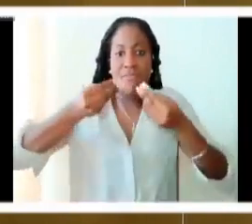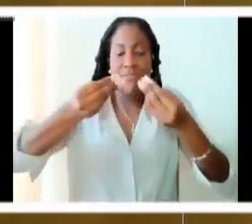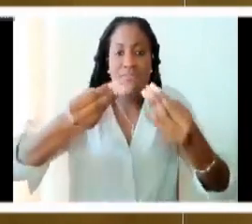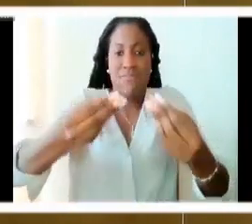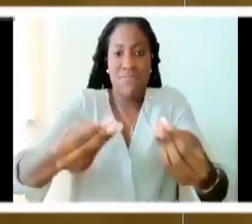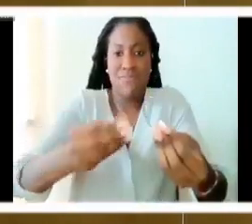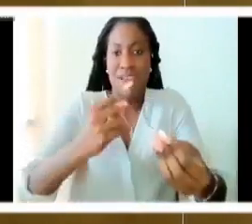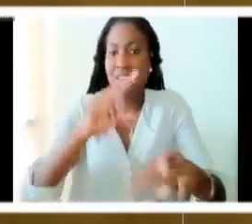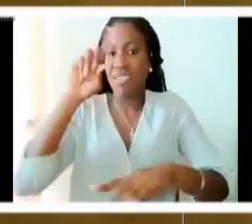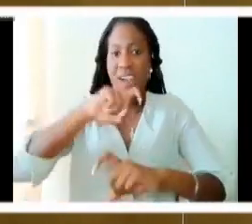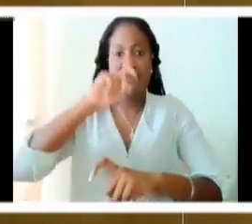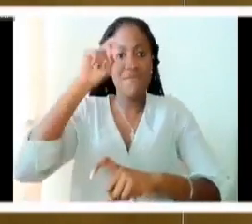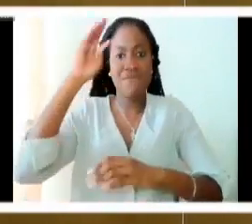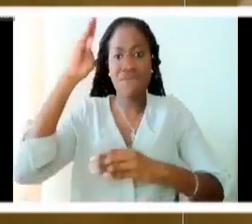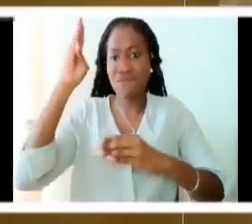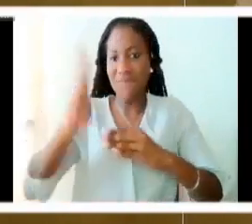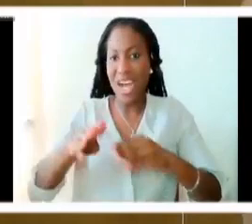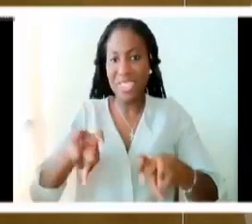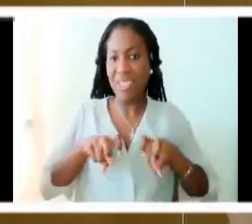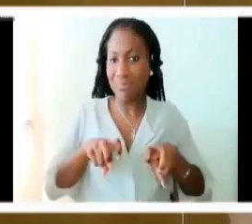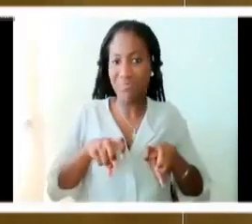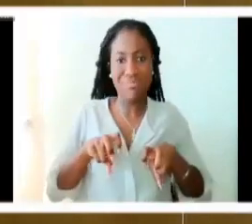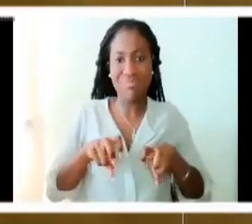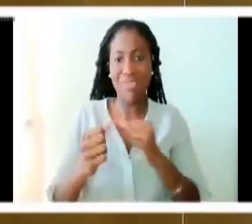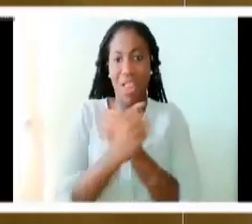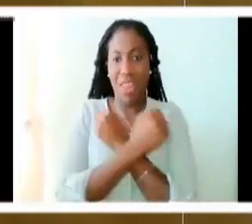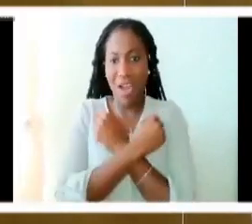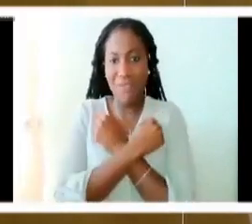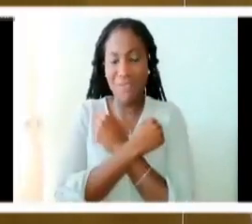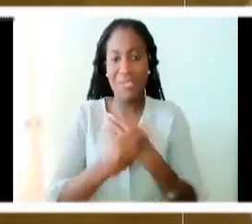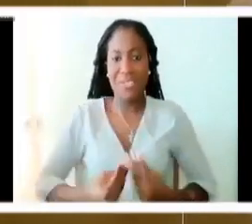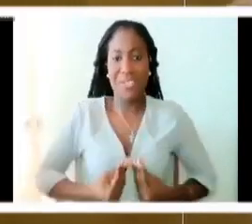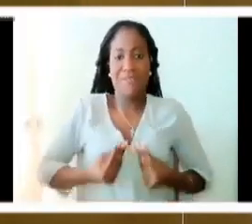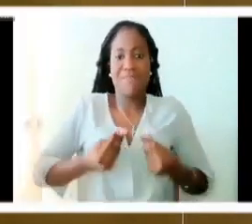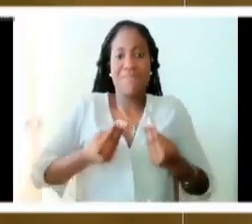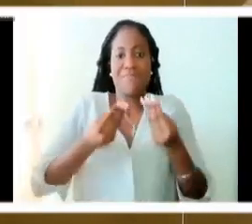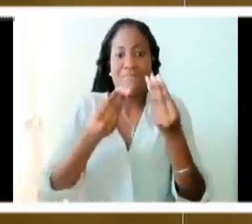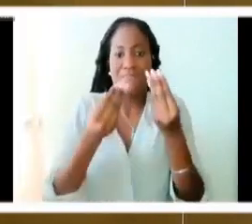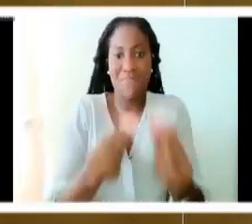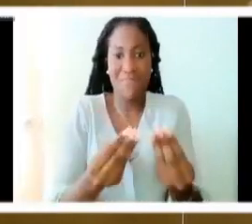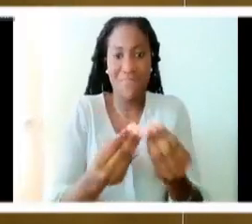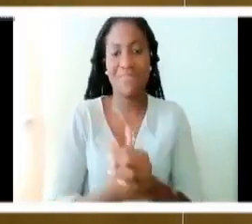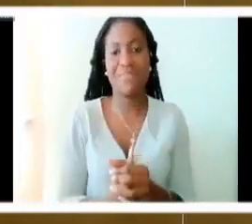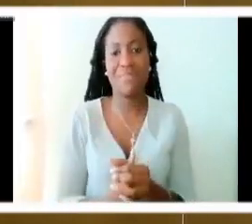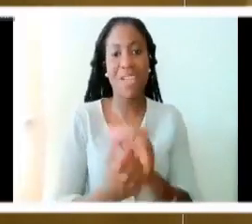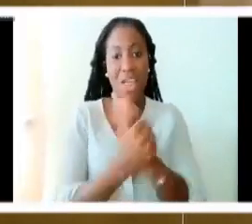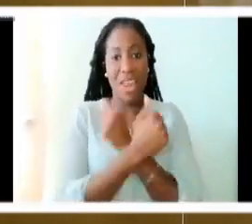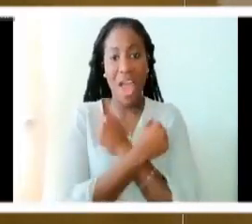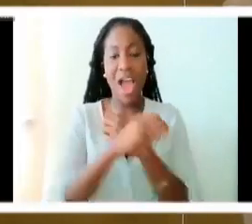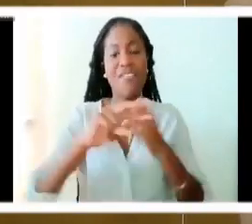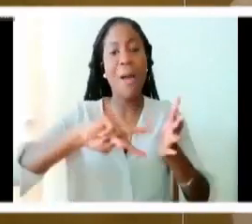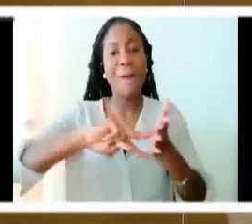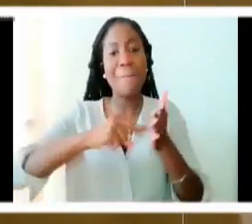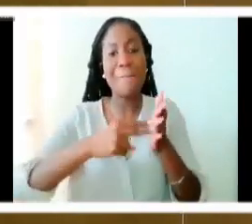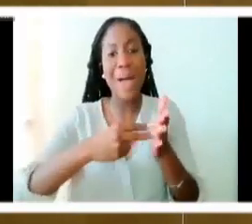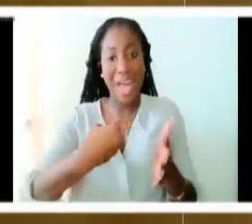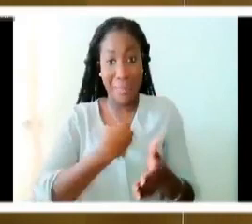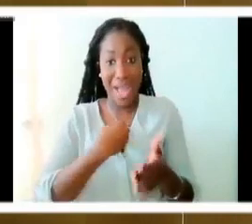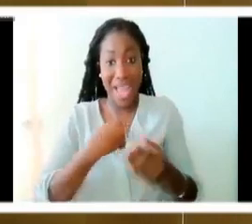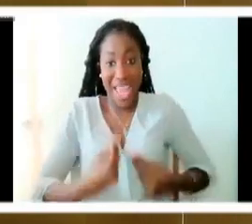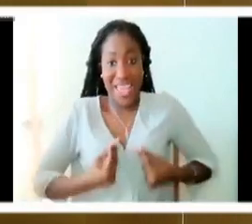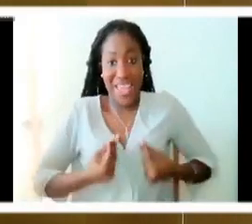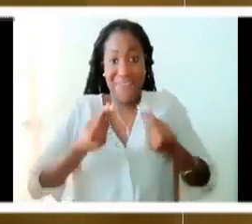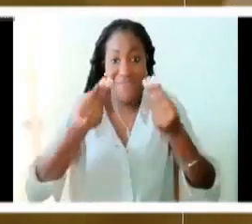To love is to give yourself to another. To love is to give yourself to another. And